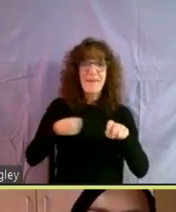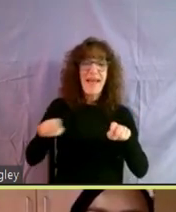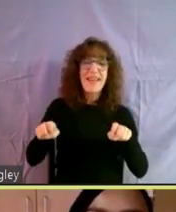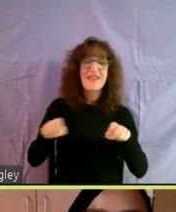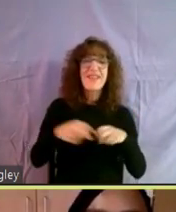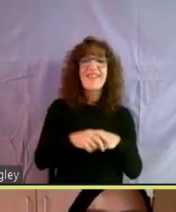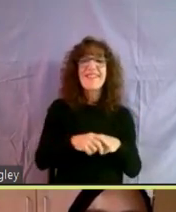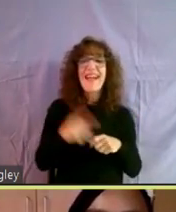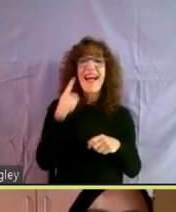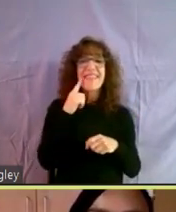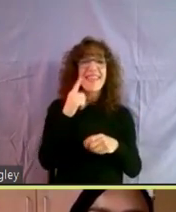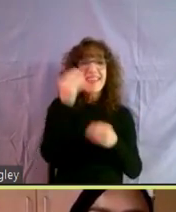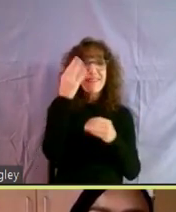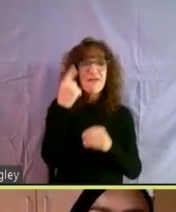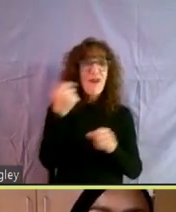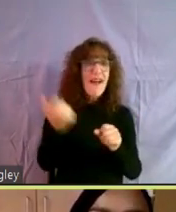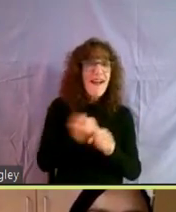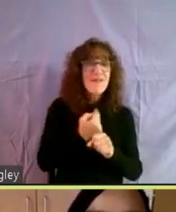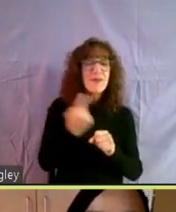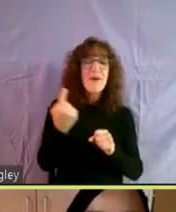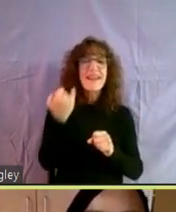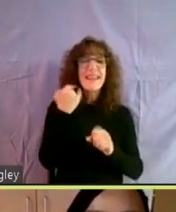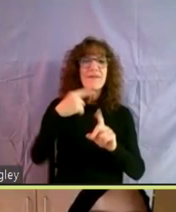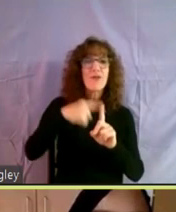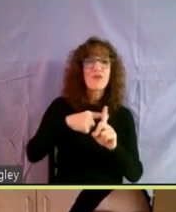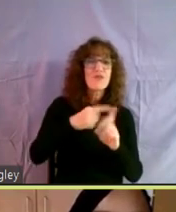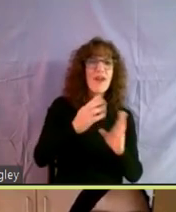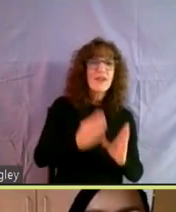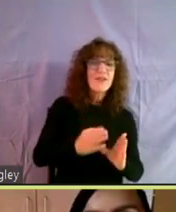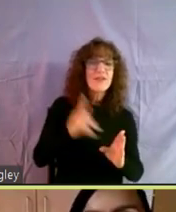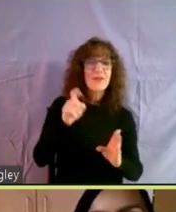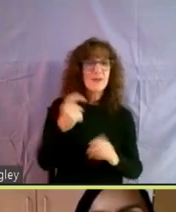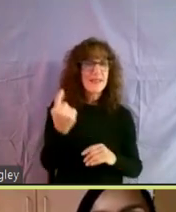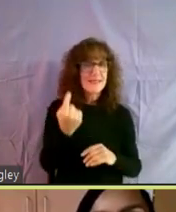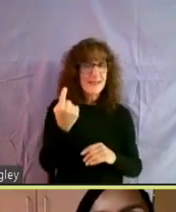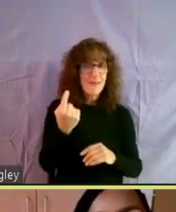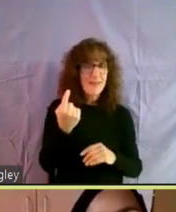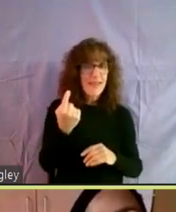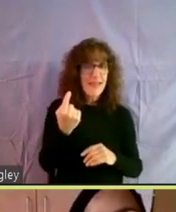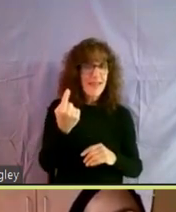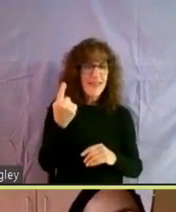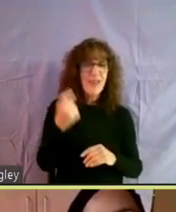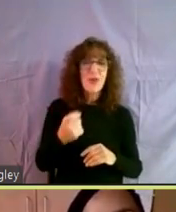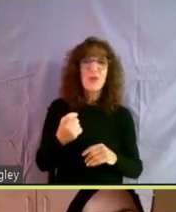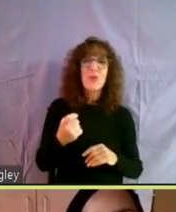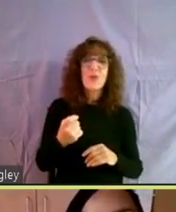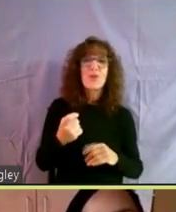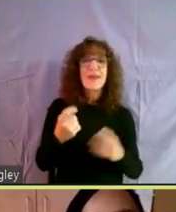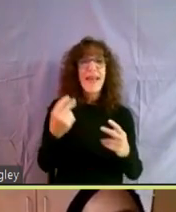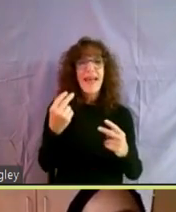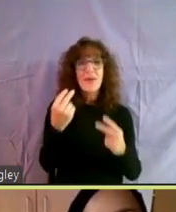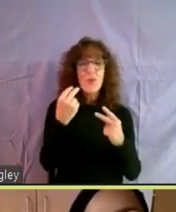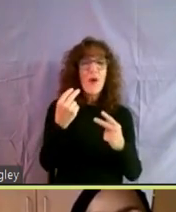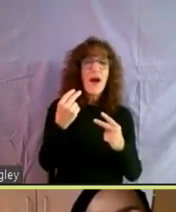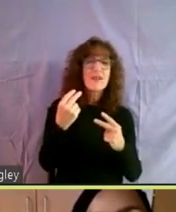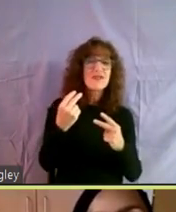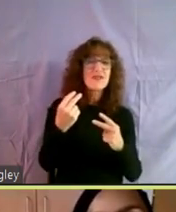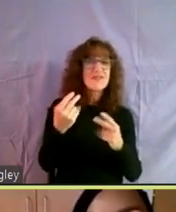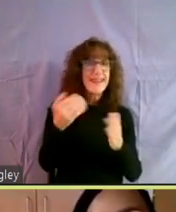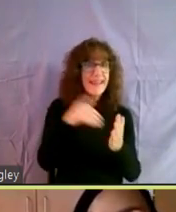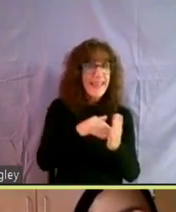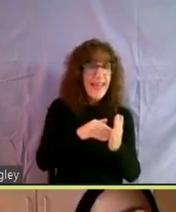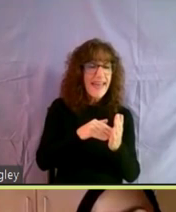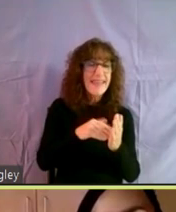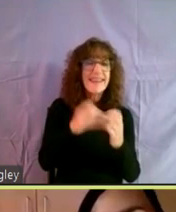has been something for everybody. If you're a renter and you need something, I think you can tune into this and watch the rebroadcast and find